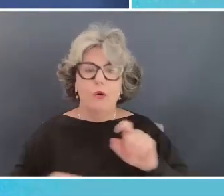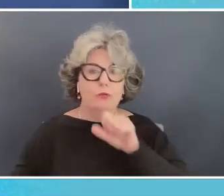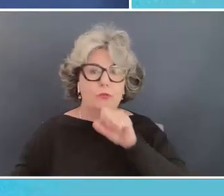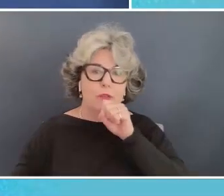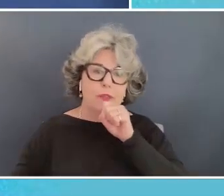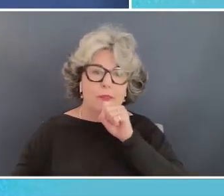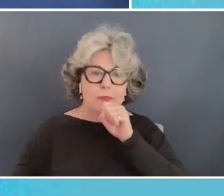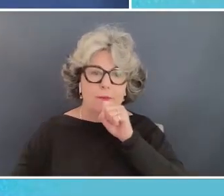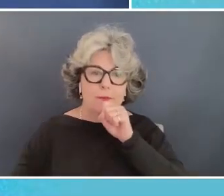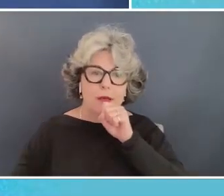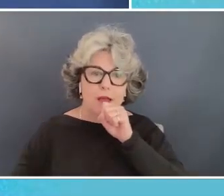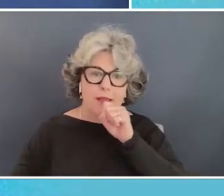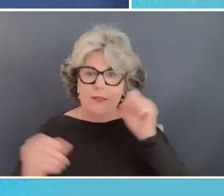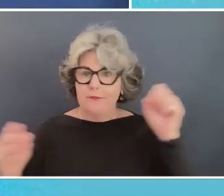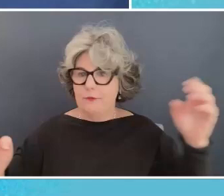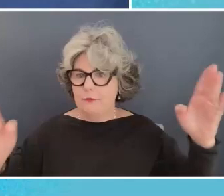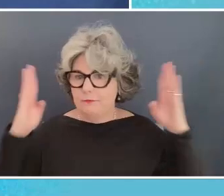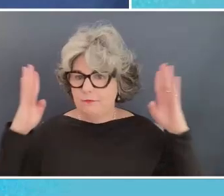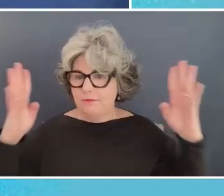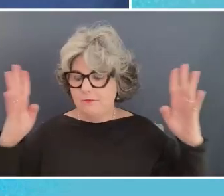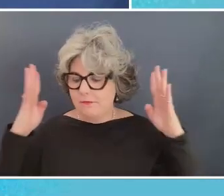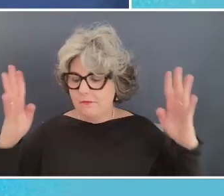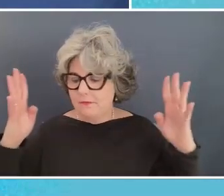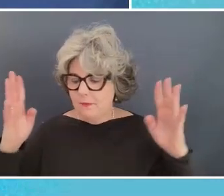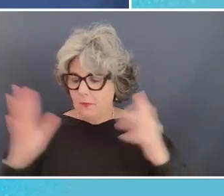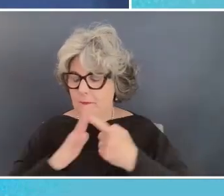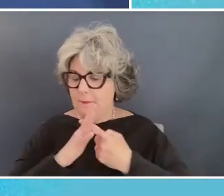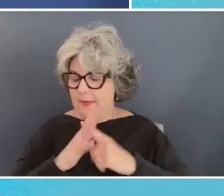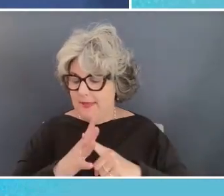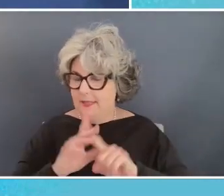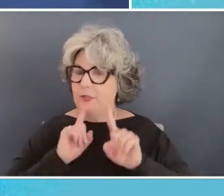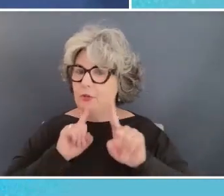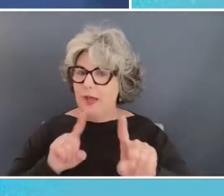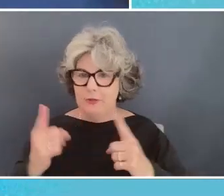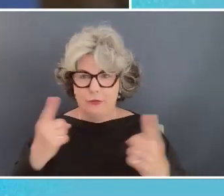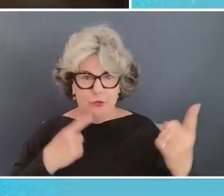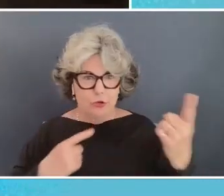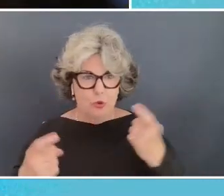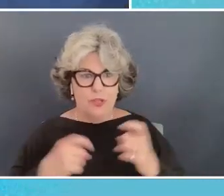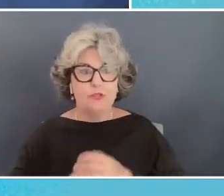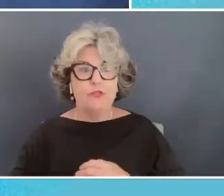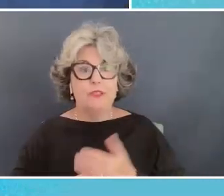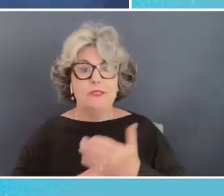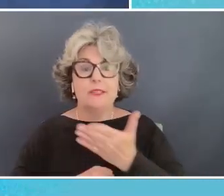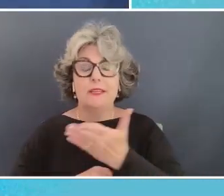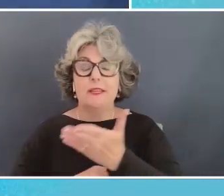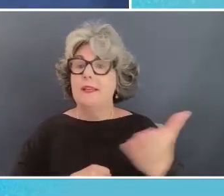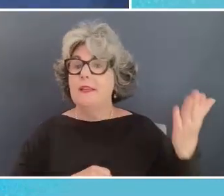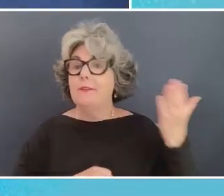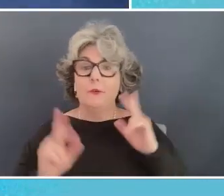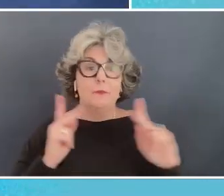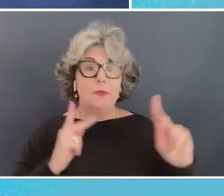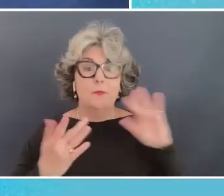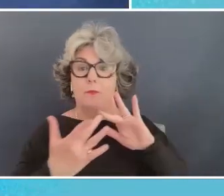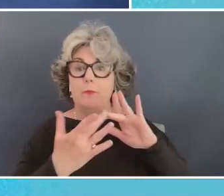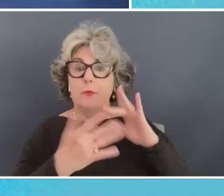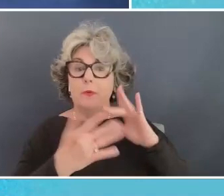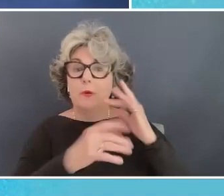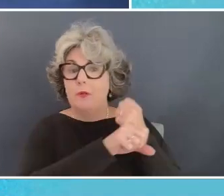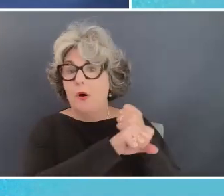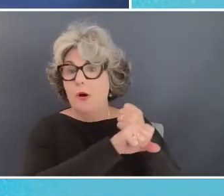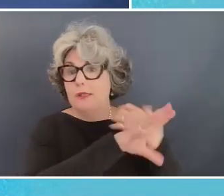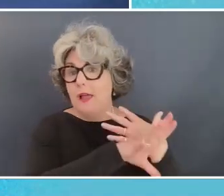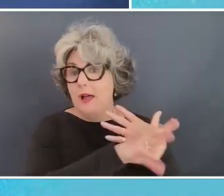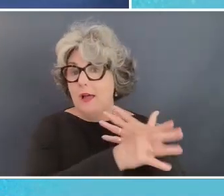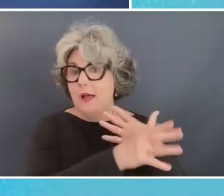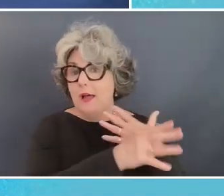your questions we'll be beginning to take those and if folks online want to send your